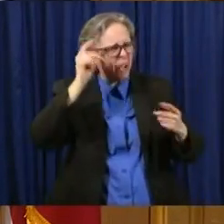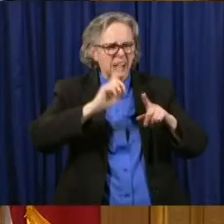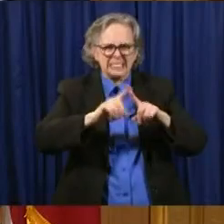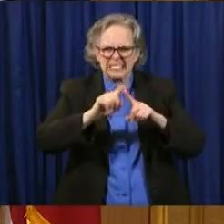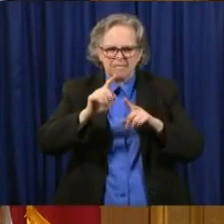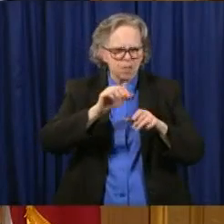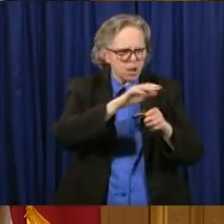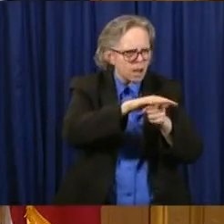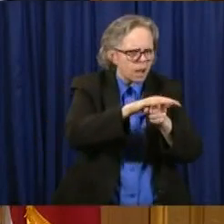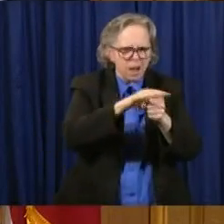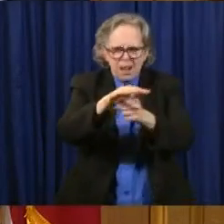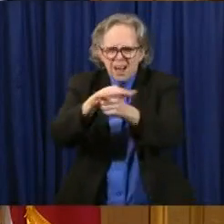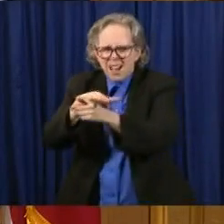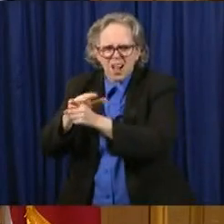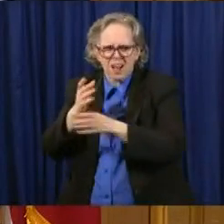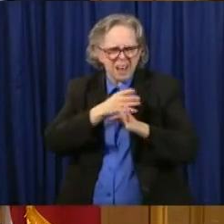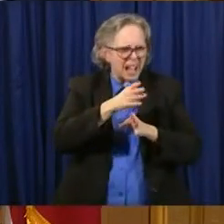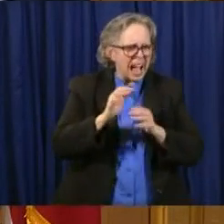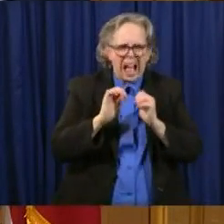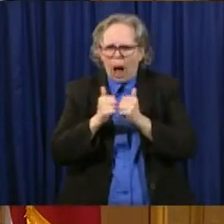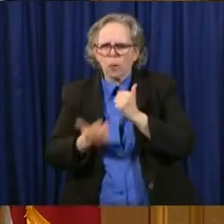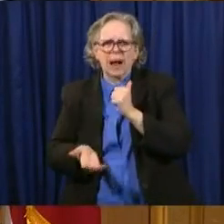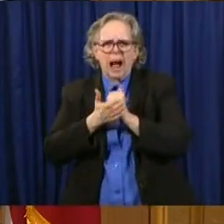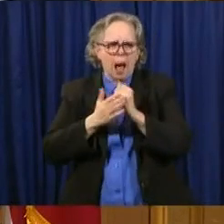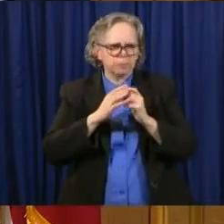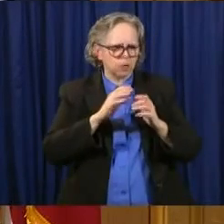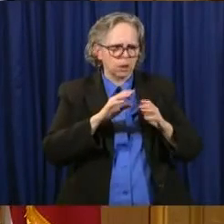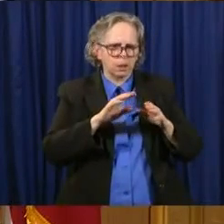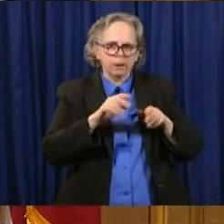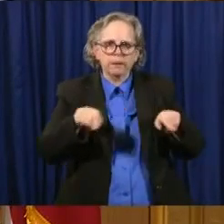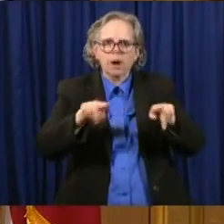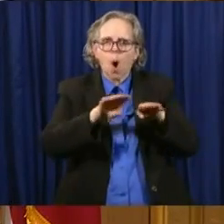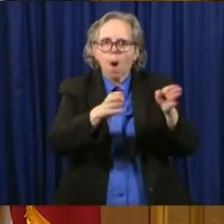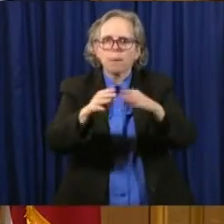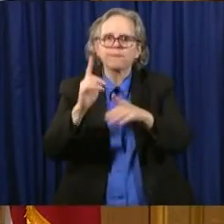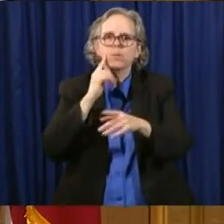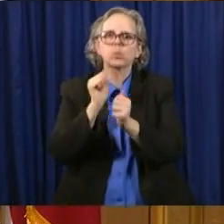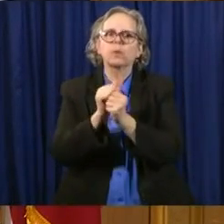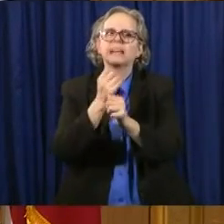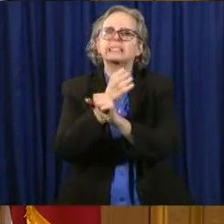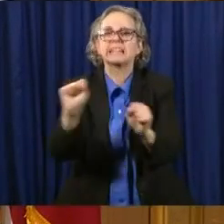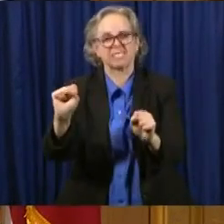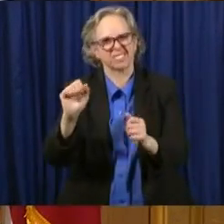we have to figure out how to do this as, as safely as we can. Thank you.